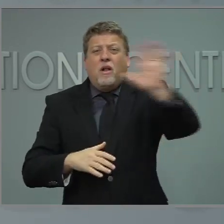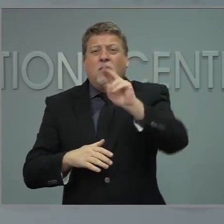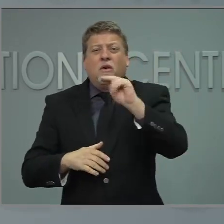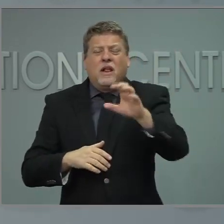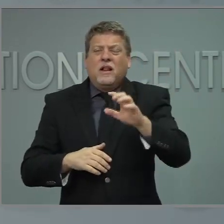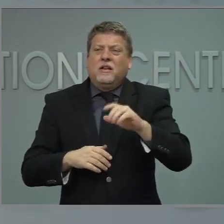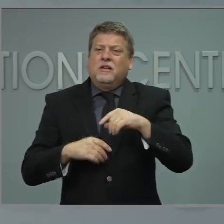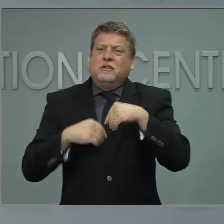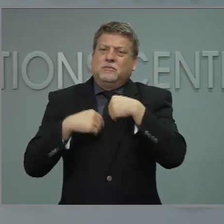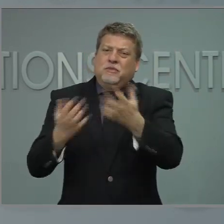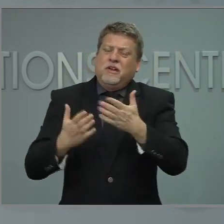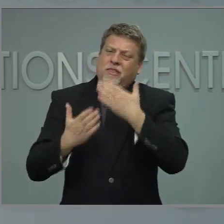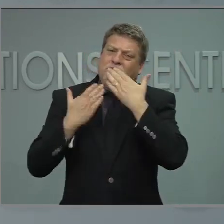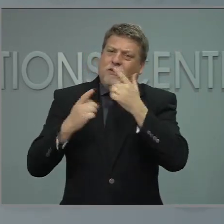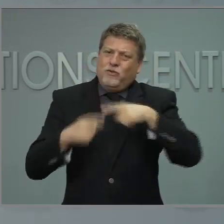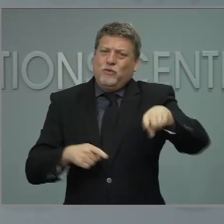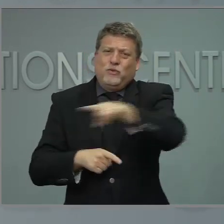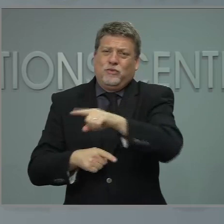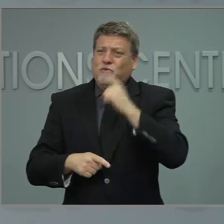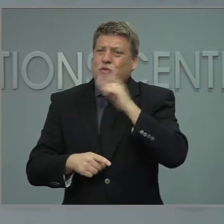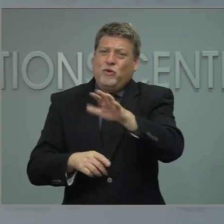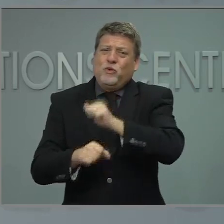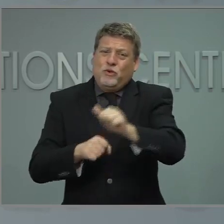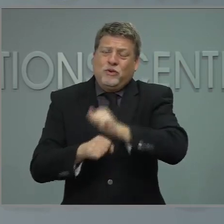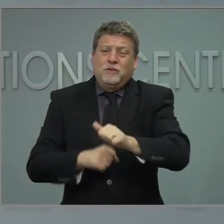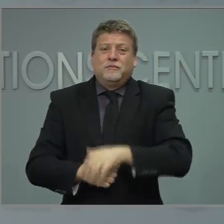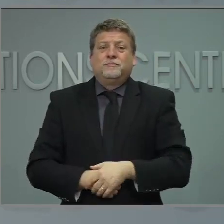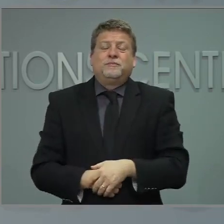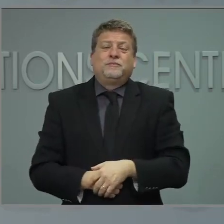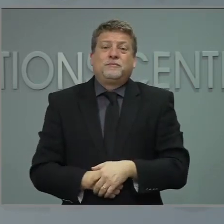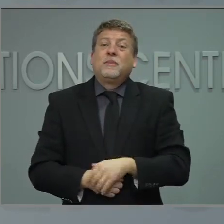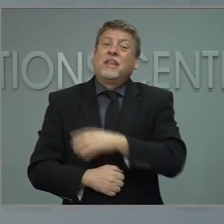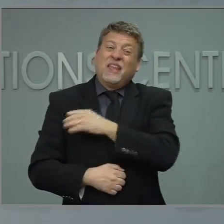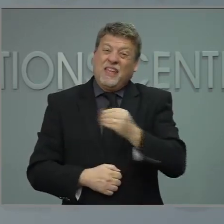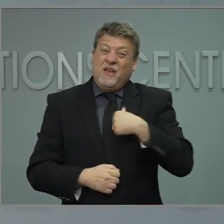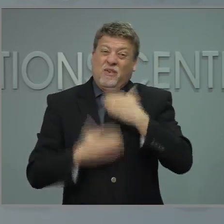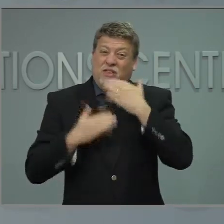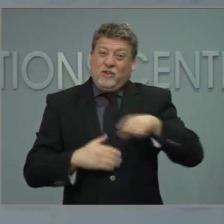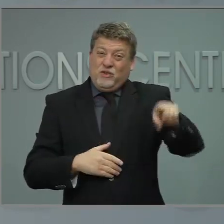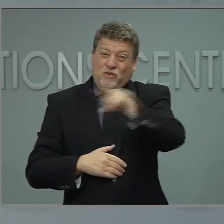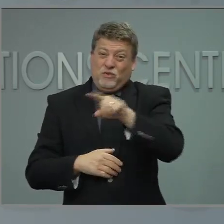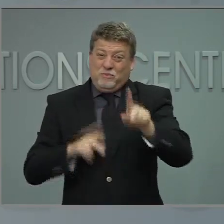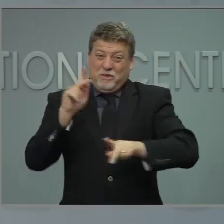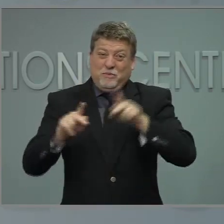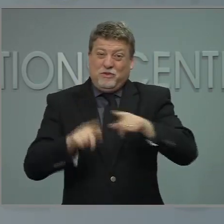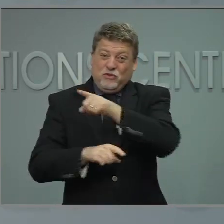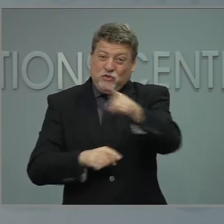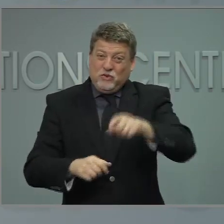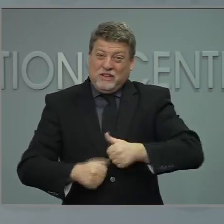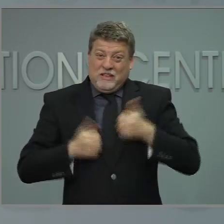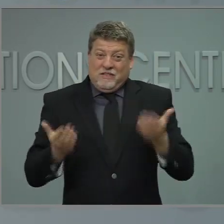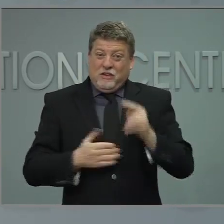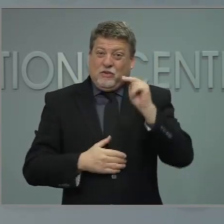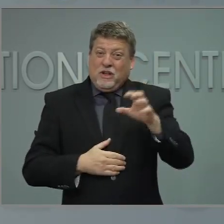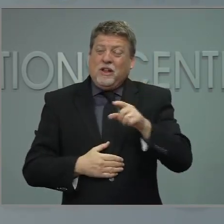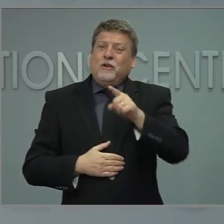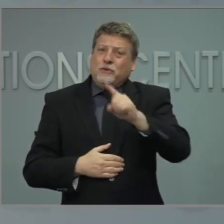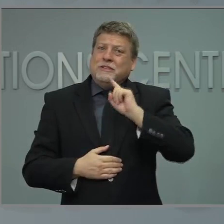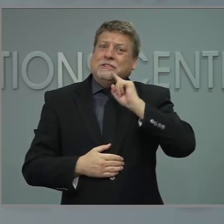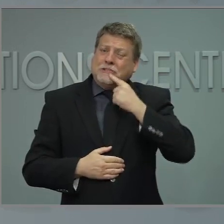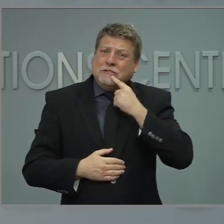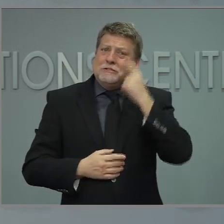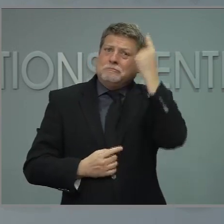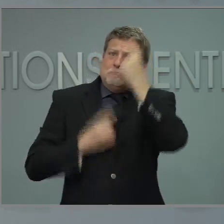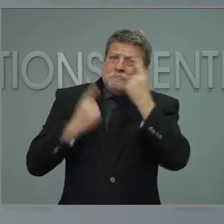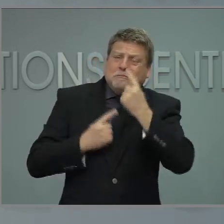I'm also grateful for North Carolinians who are taking this seriously and getting the shot when it's their time. And I'm